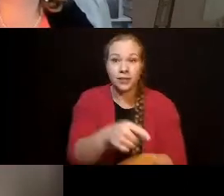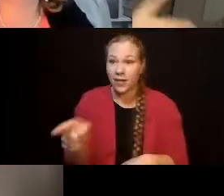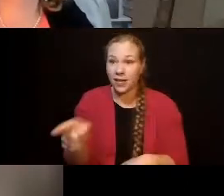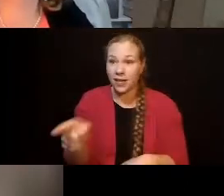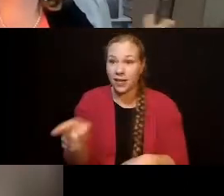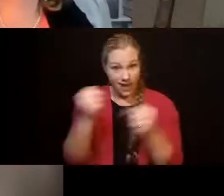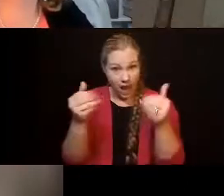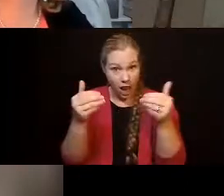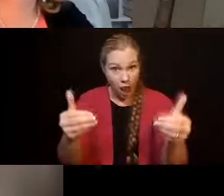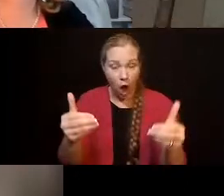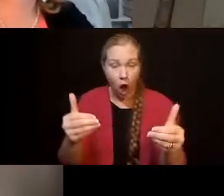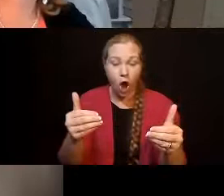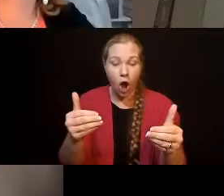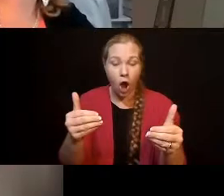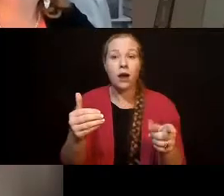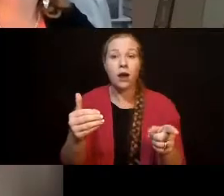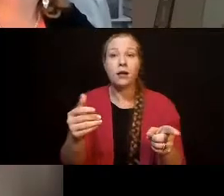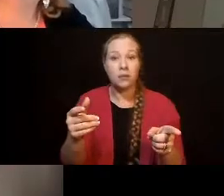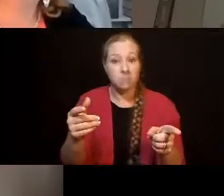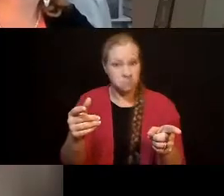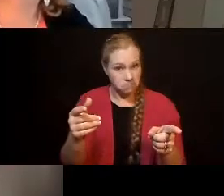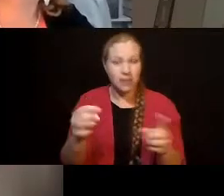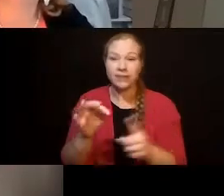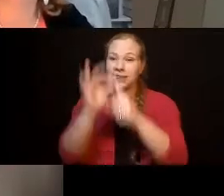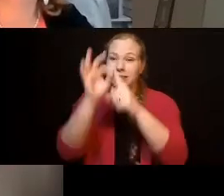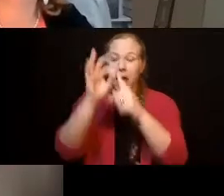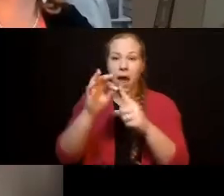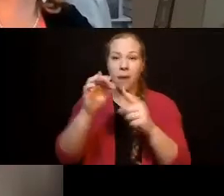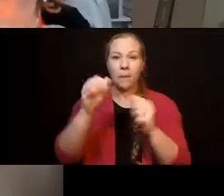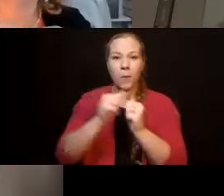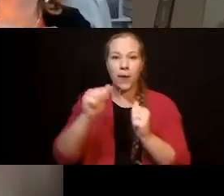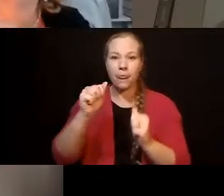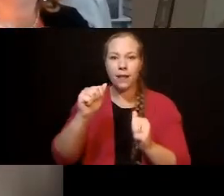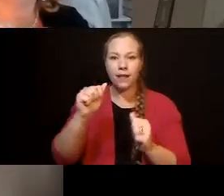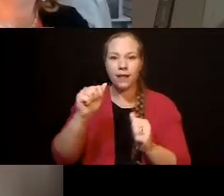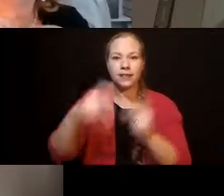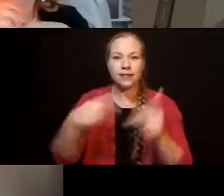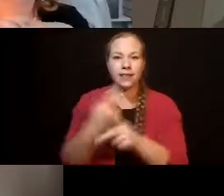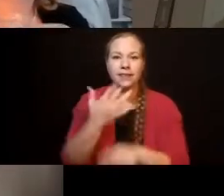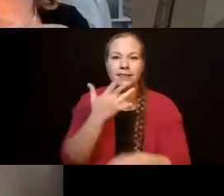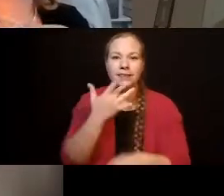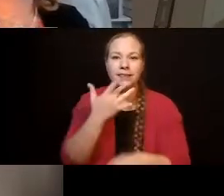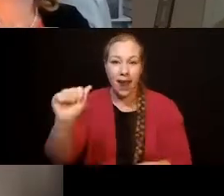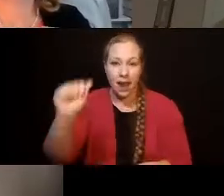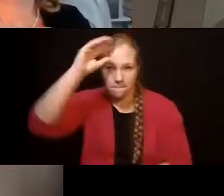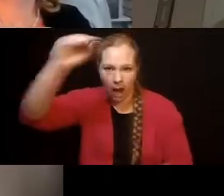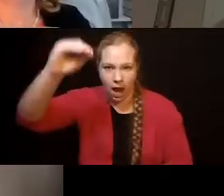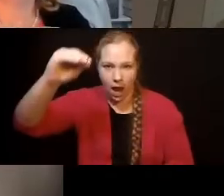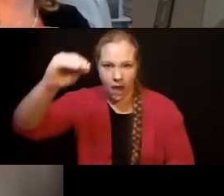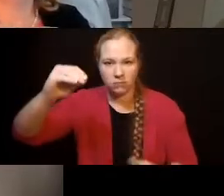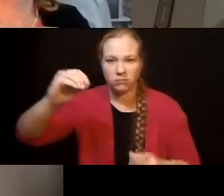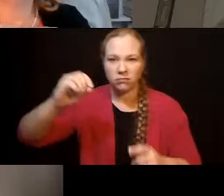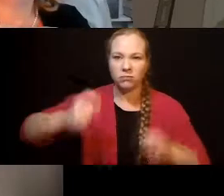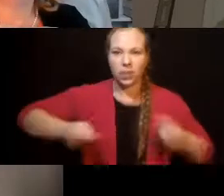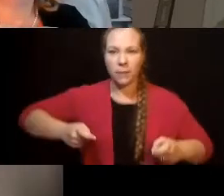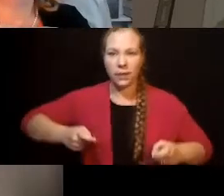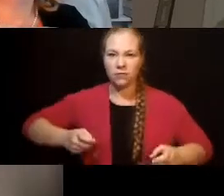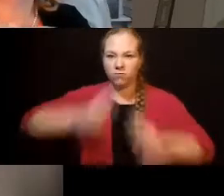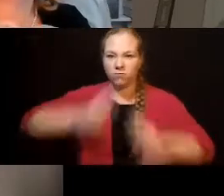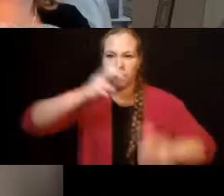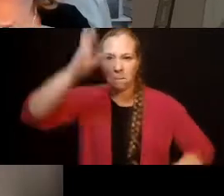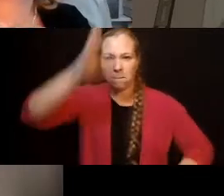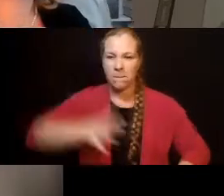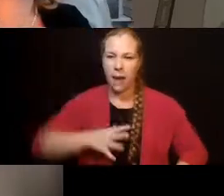don't work well for Jesse. But what does work really well for Jesse is humor, is music and the things he